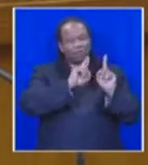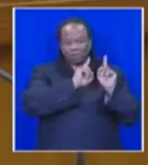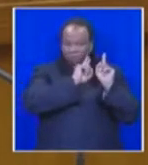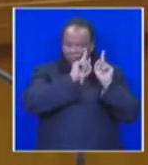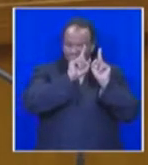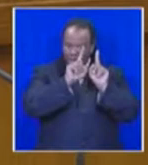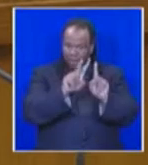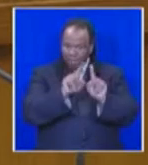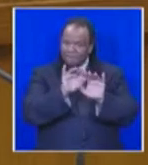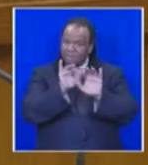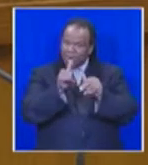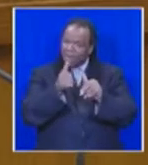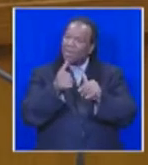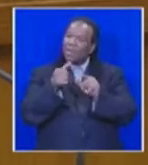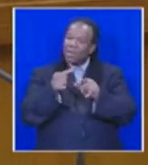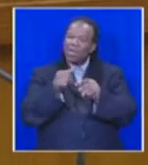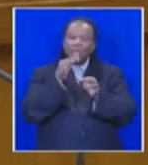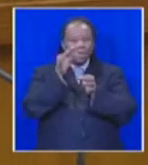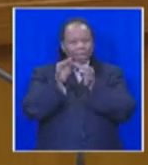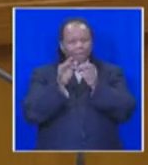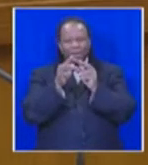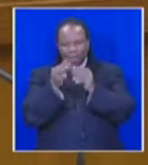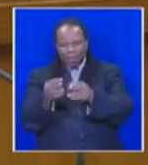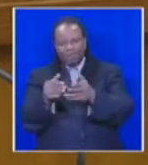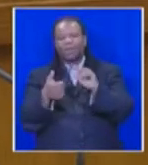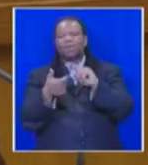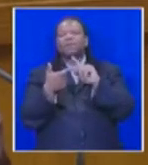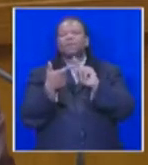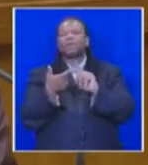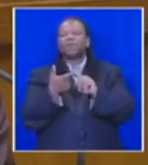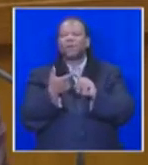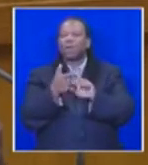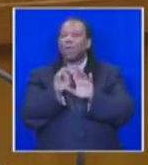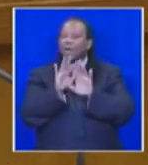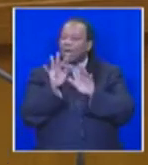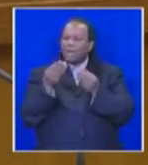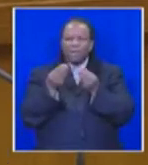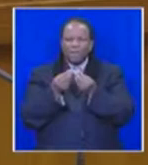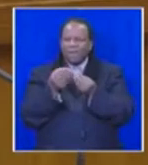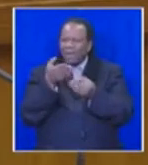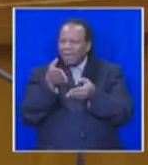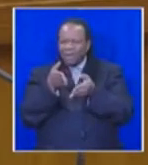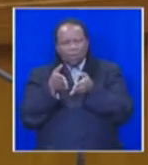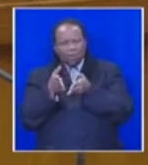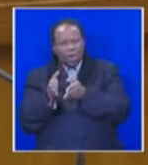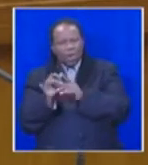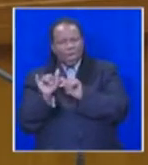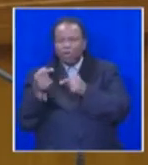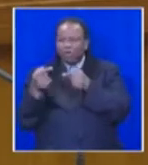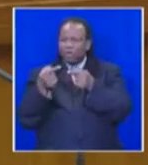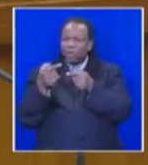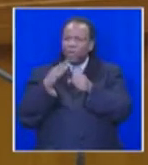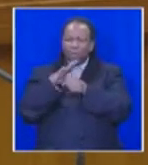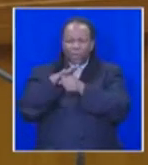and properly account. And seven, reject any attempt in whatever form to suppress debate or